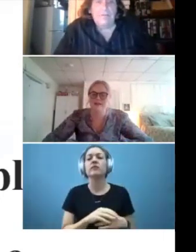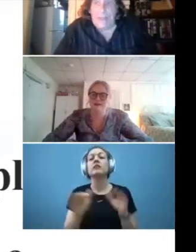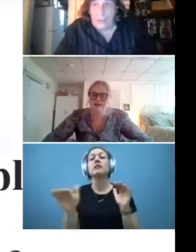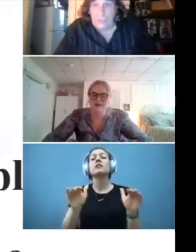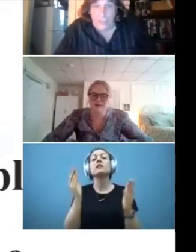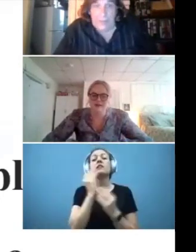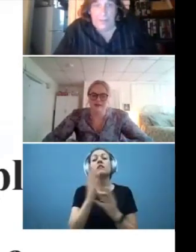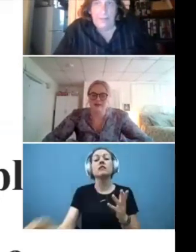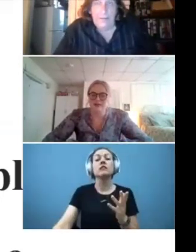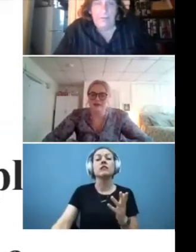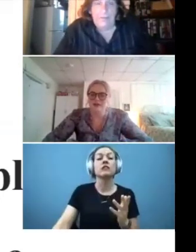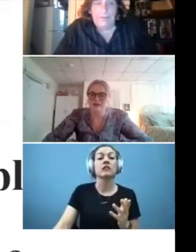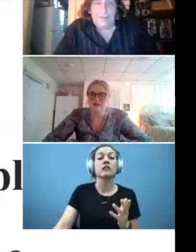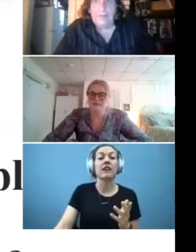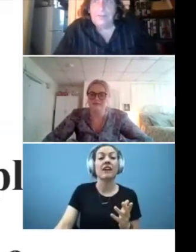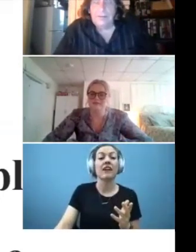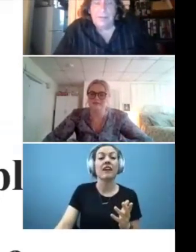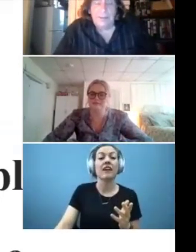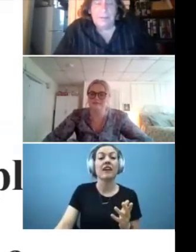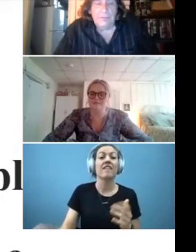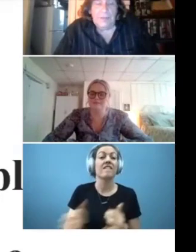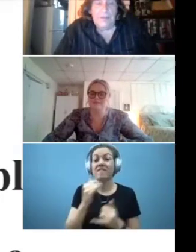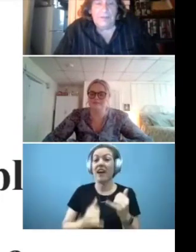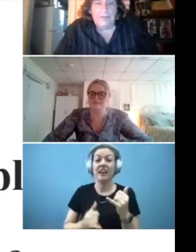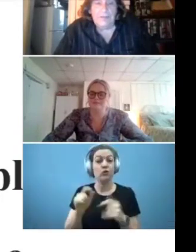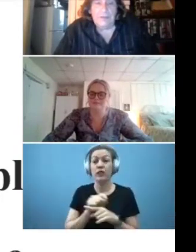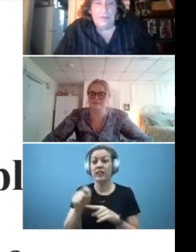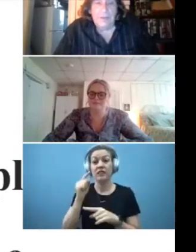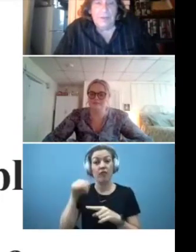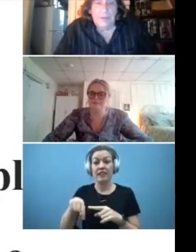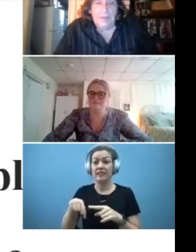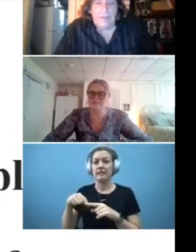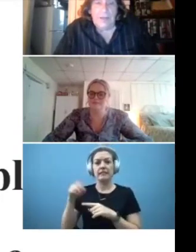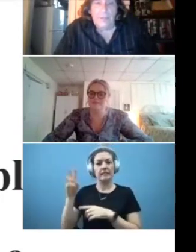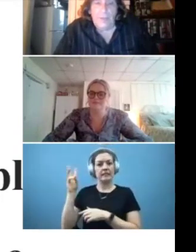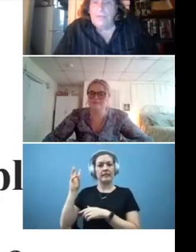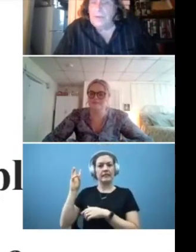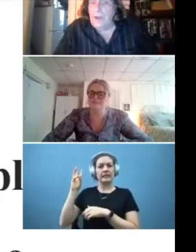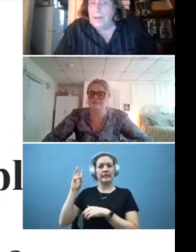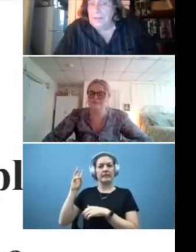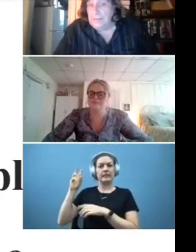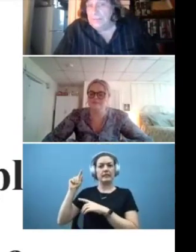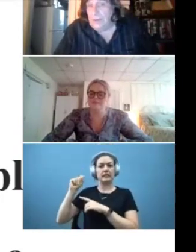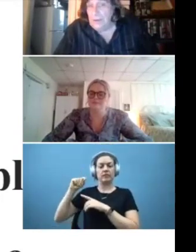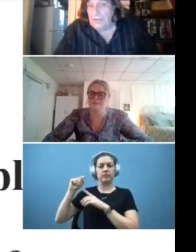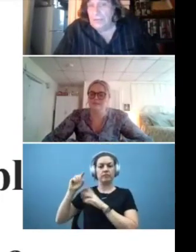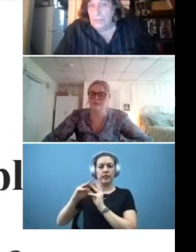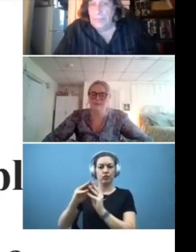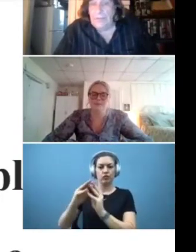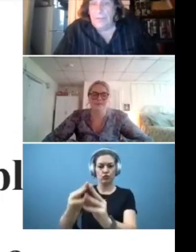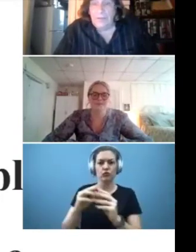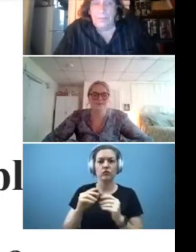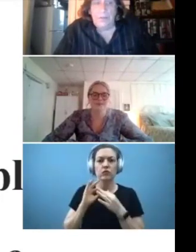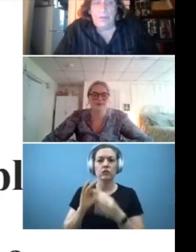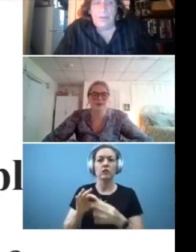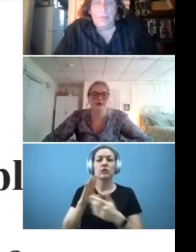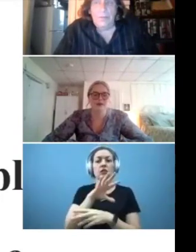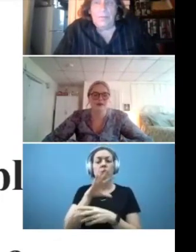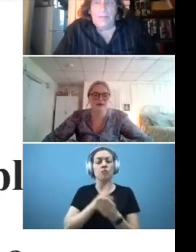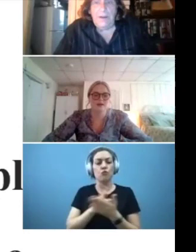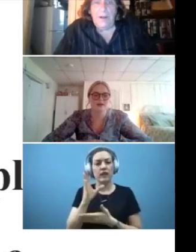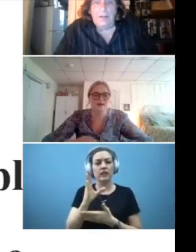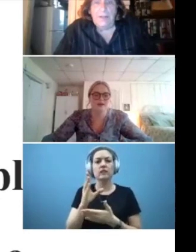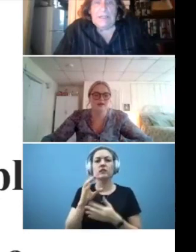our final training of this sixth training session, entitled Rights Regarding Discharge and Treatment in the Community,